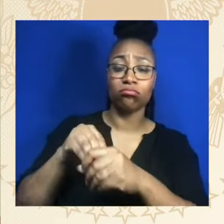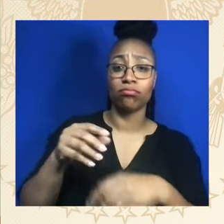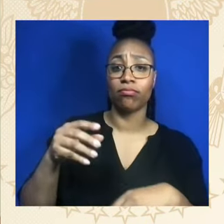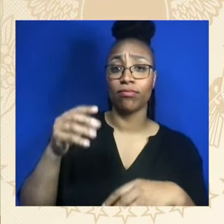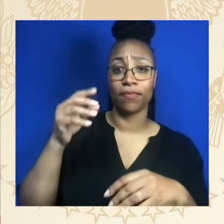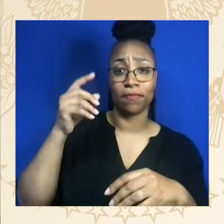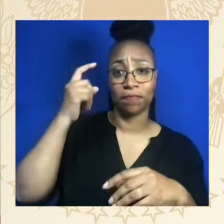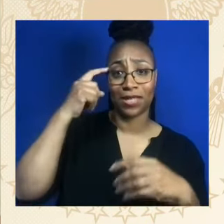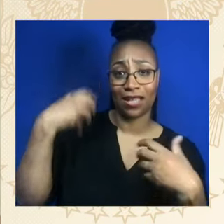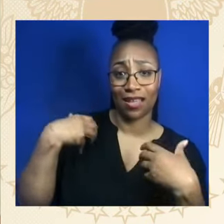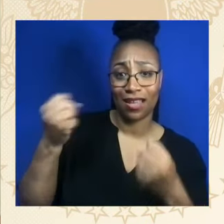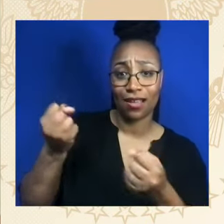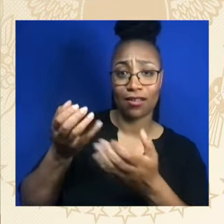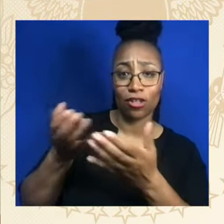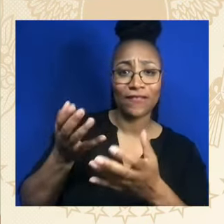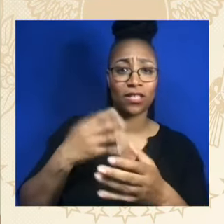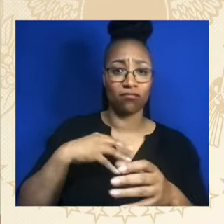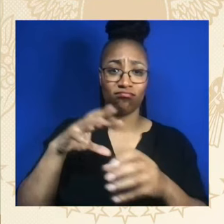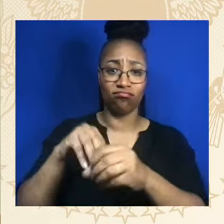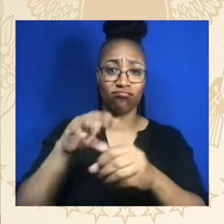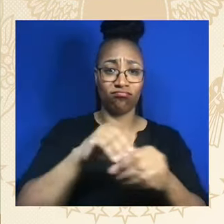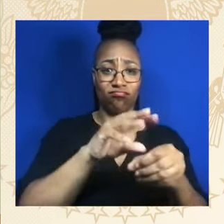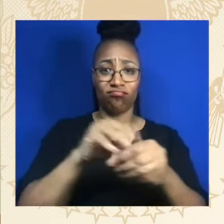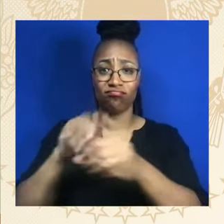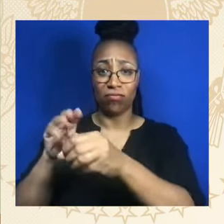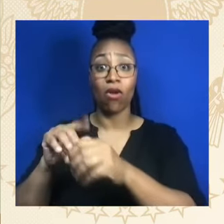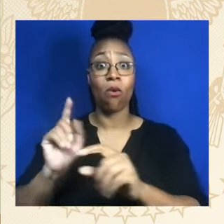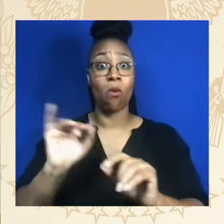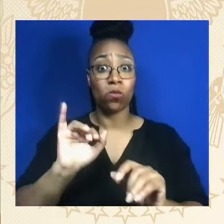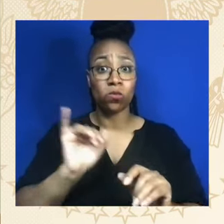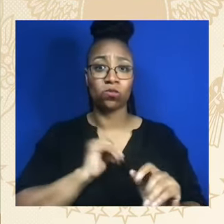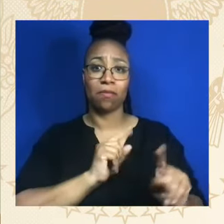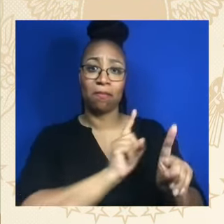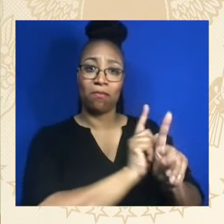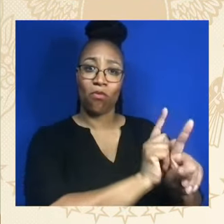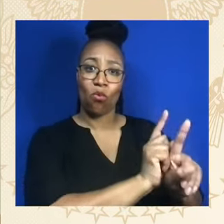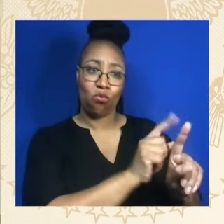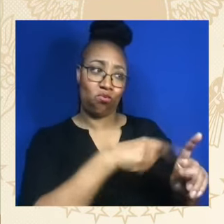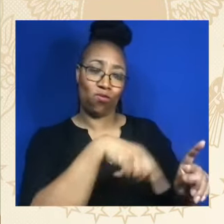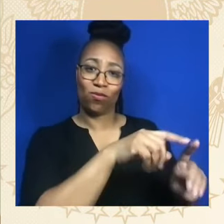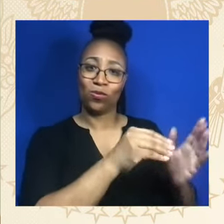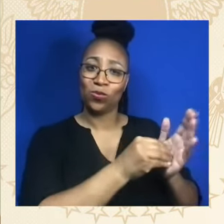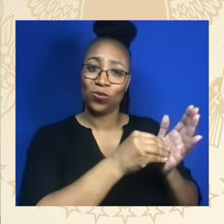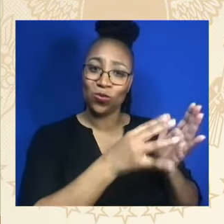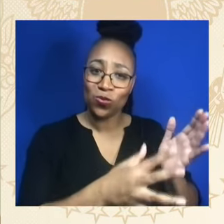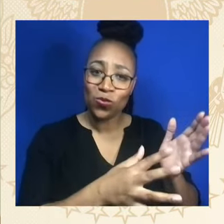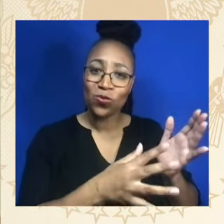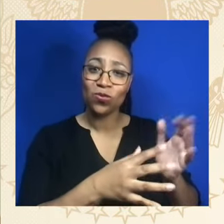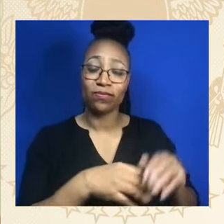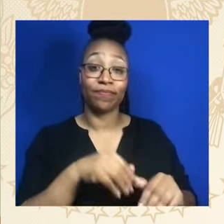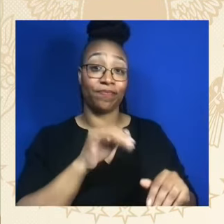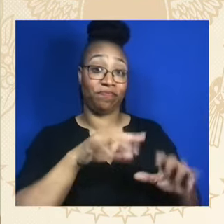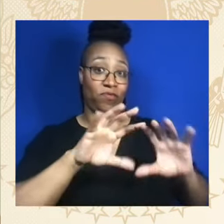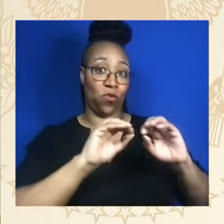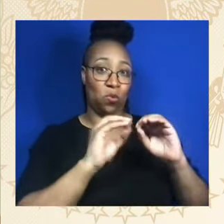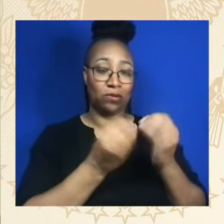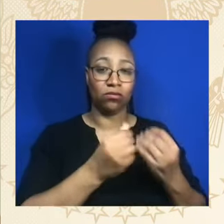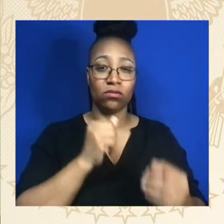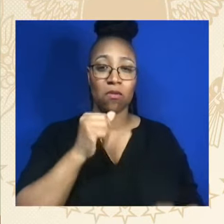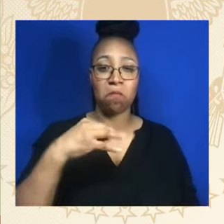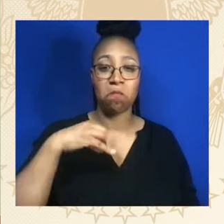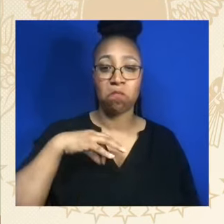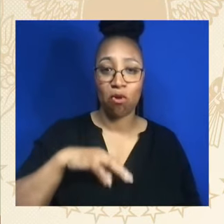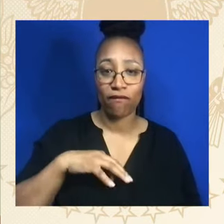and collaborate with nonprofits in the Chicagoland area to safeguard our environment. For me, black history isn't just about the past.